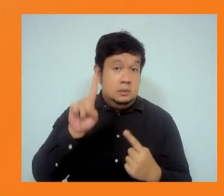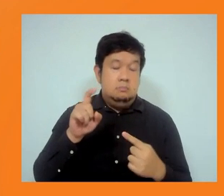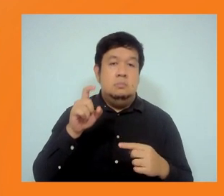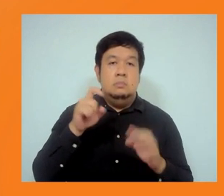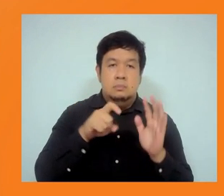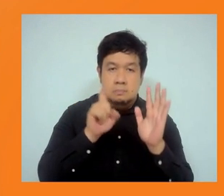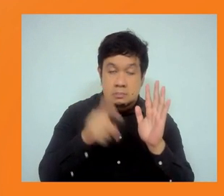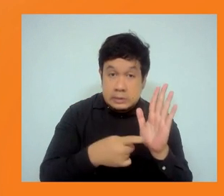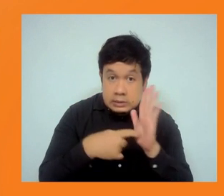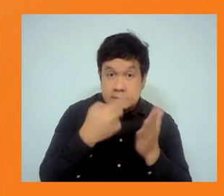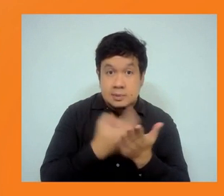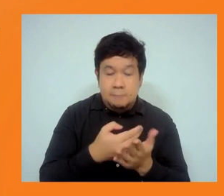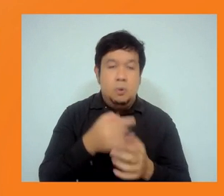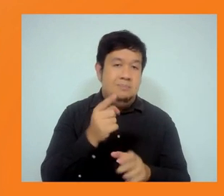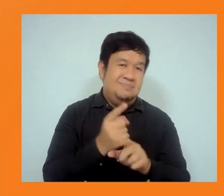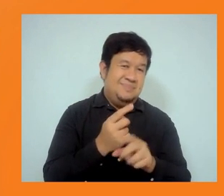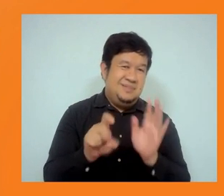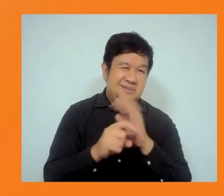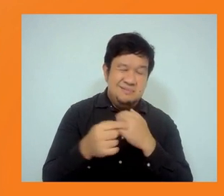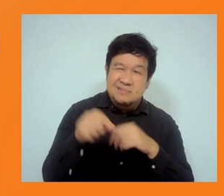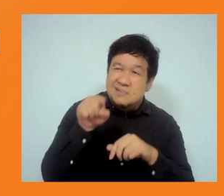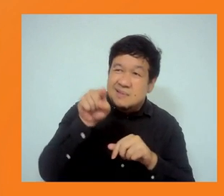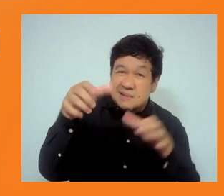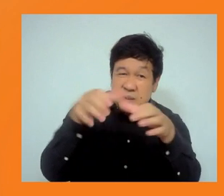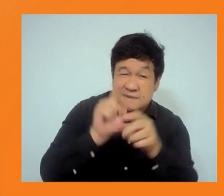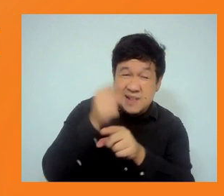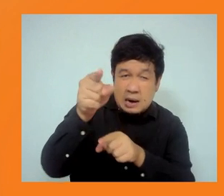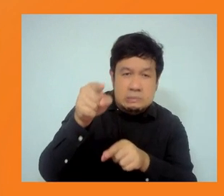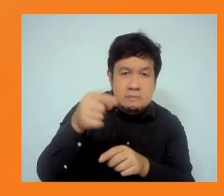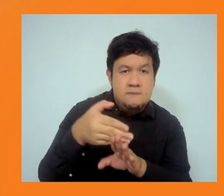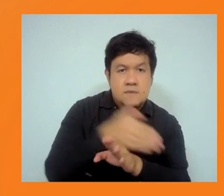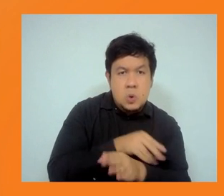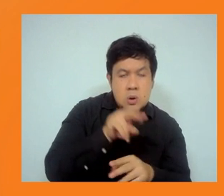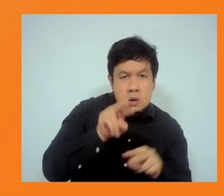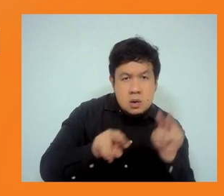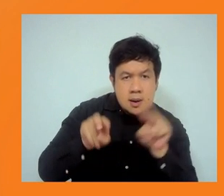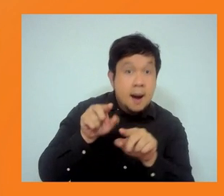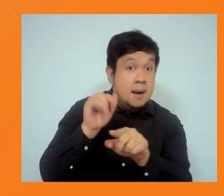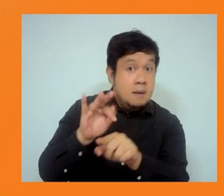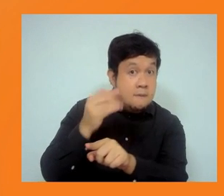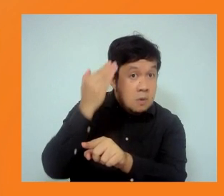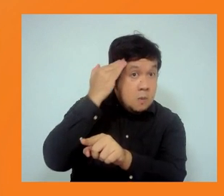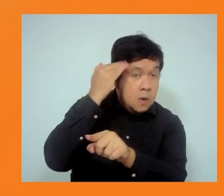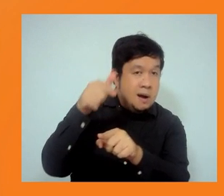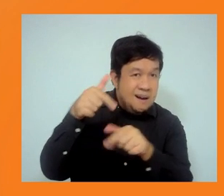states. These all have unique challenges that we need to rise up to in the new policy implementation.